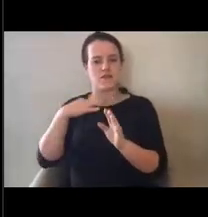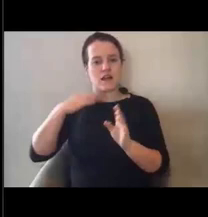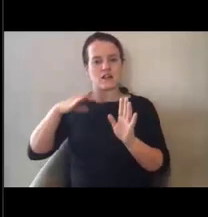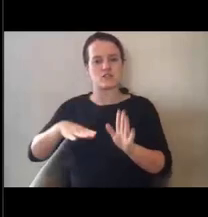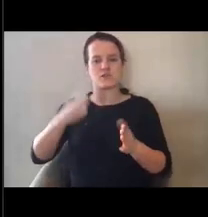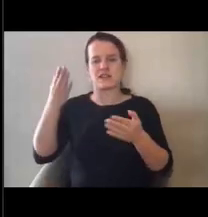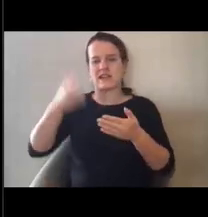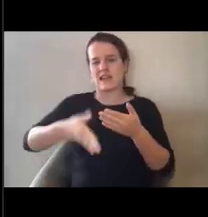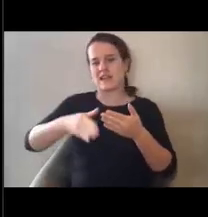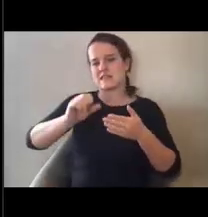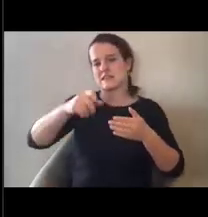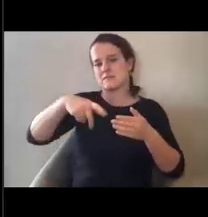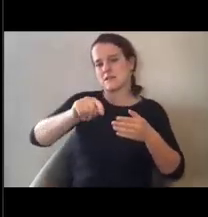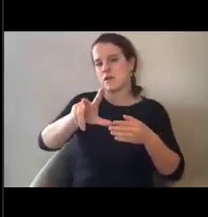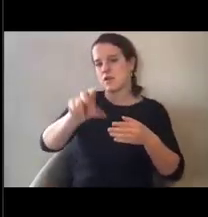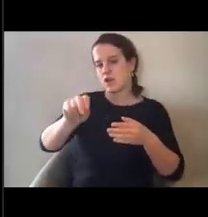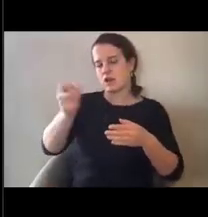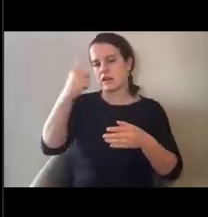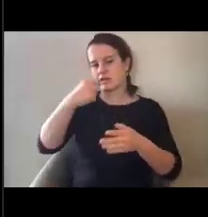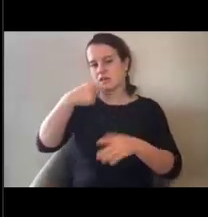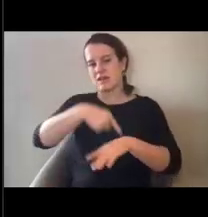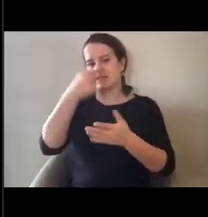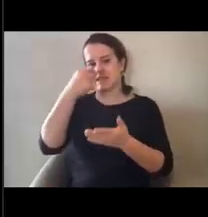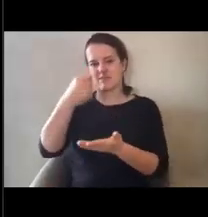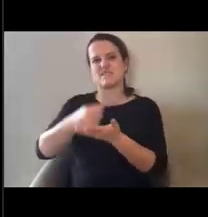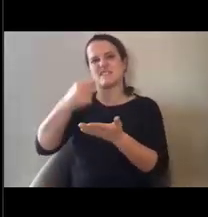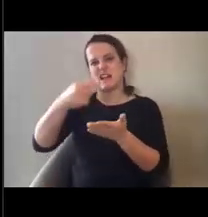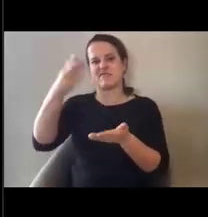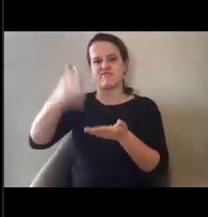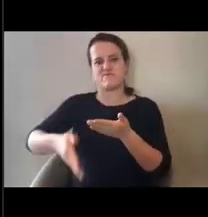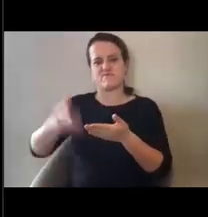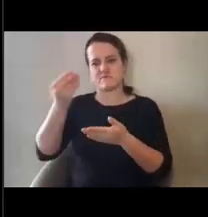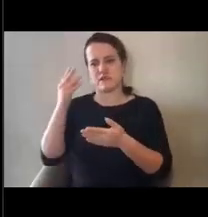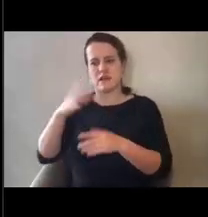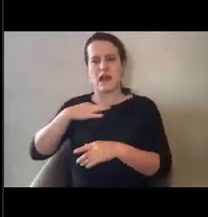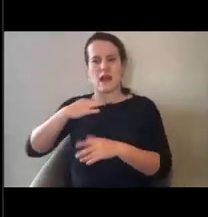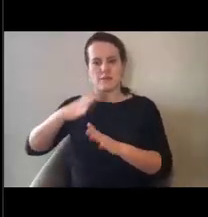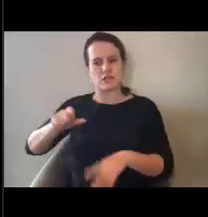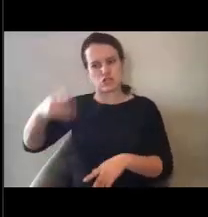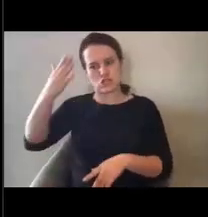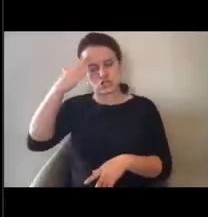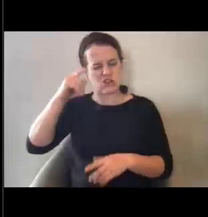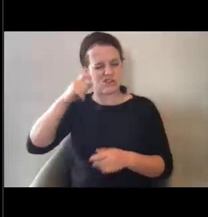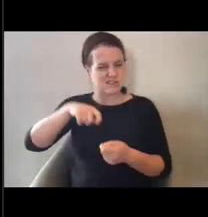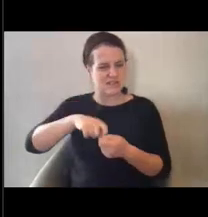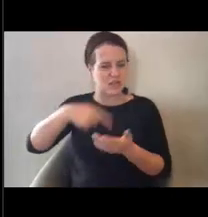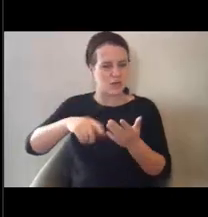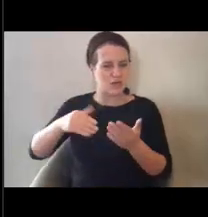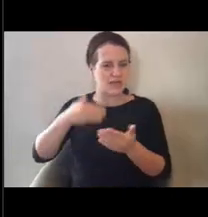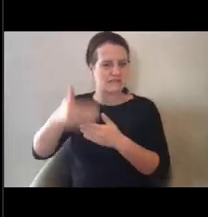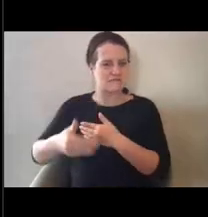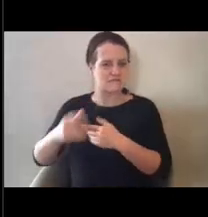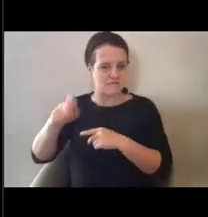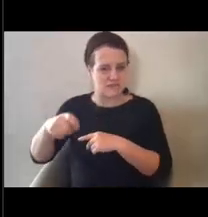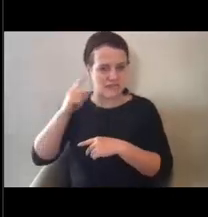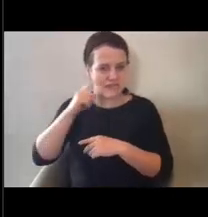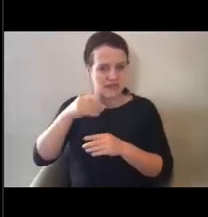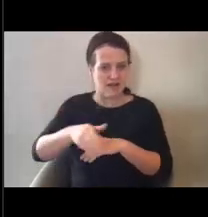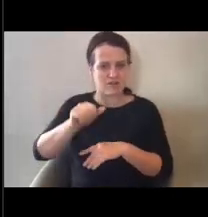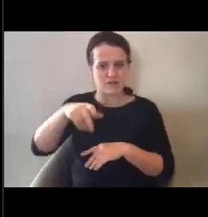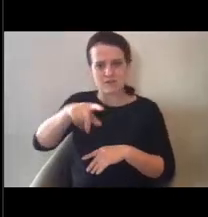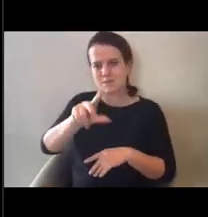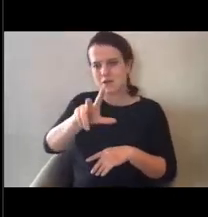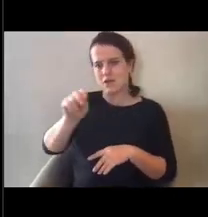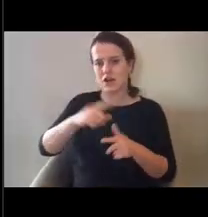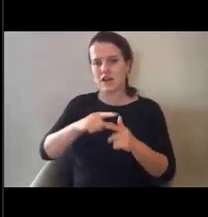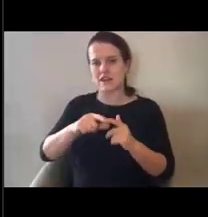that time stamp where applicants should have a pretty good idea of what they're going to need. Um, and then, and then go out and, um, procure those